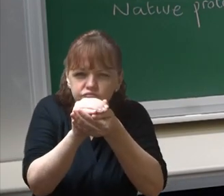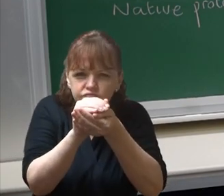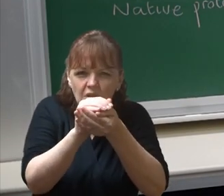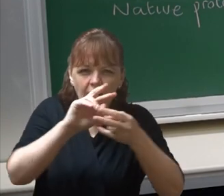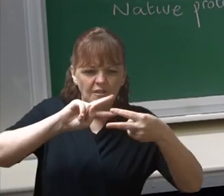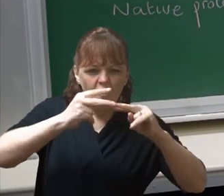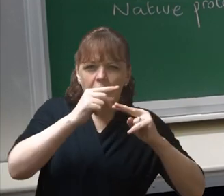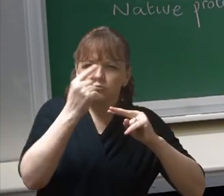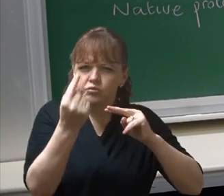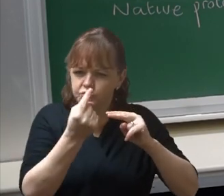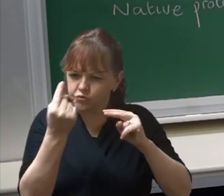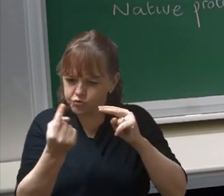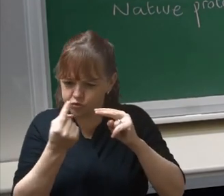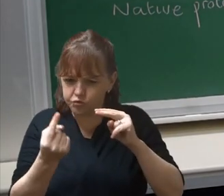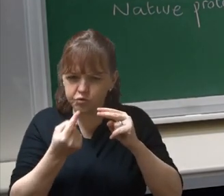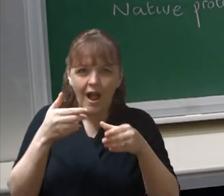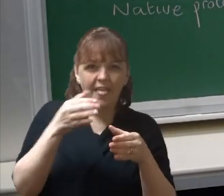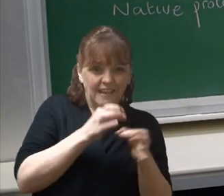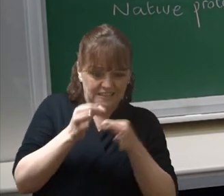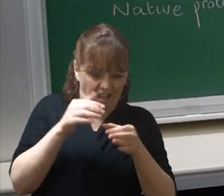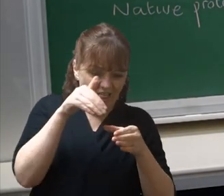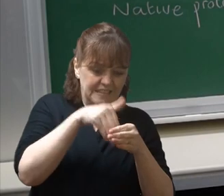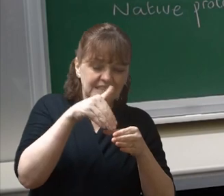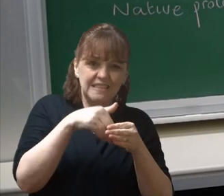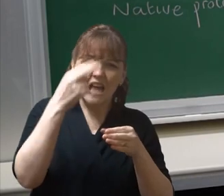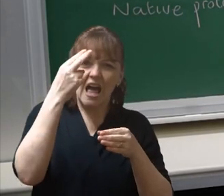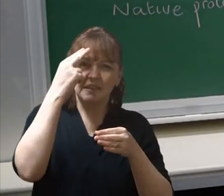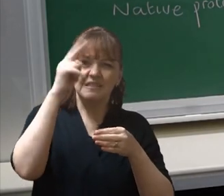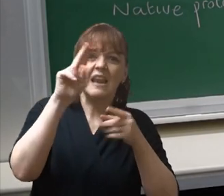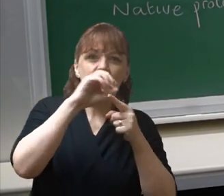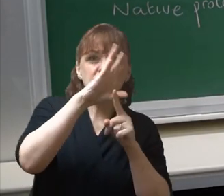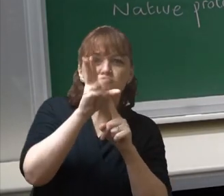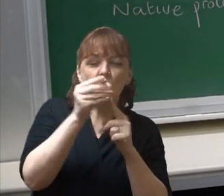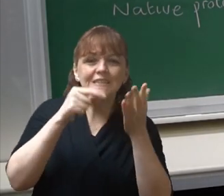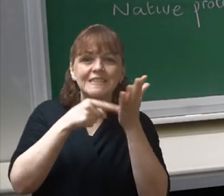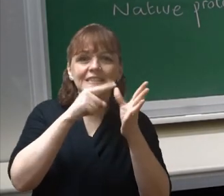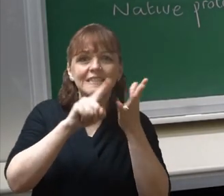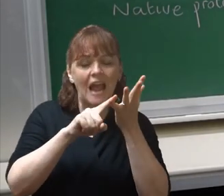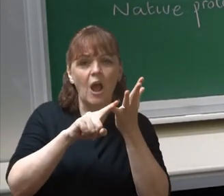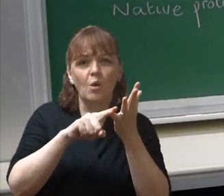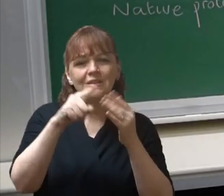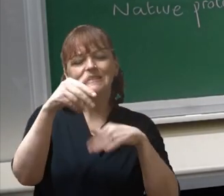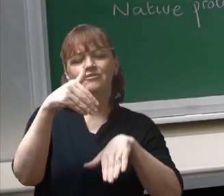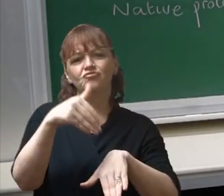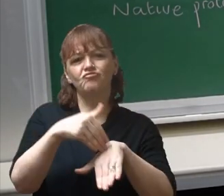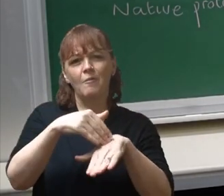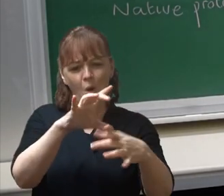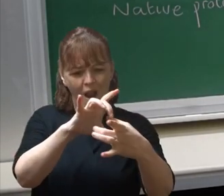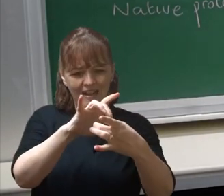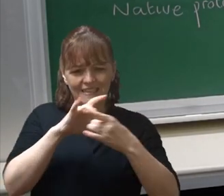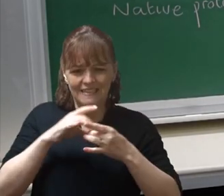Of helical threads And lurking inside the cells Is made up of a protein Named tau Then you're in trouble On